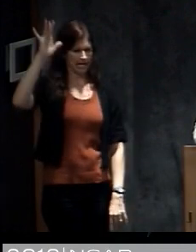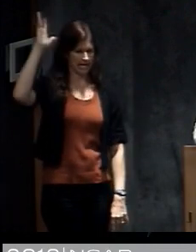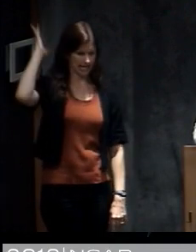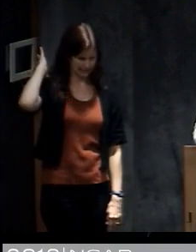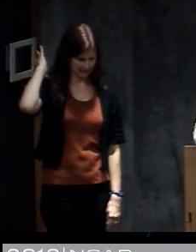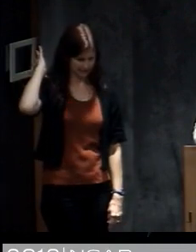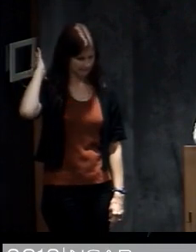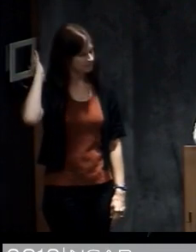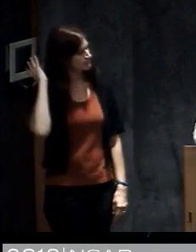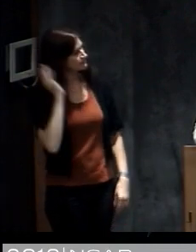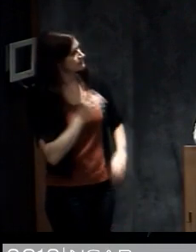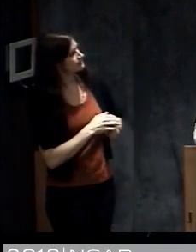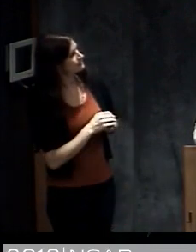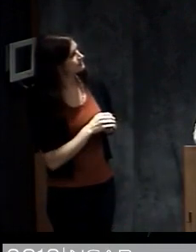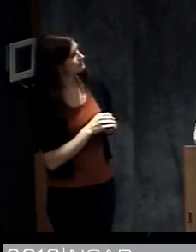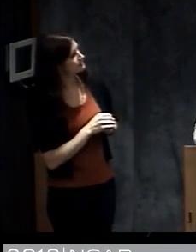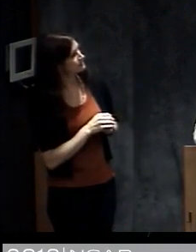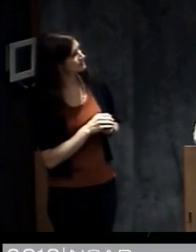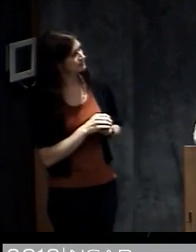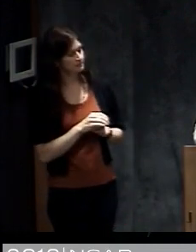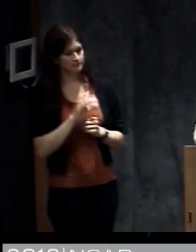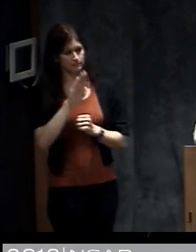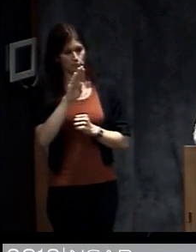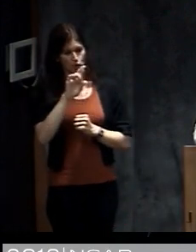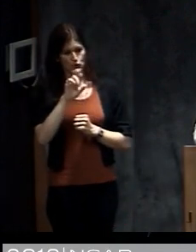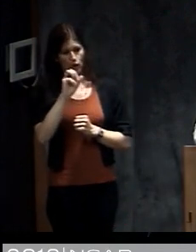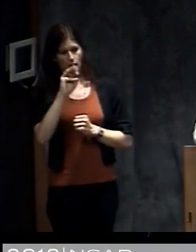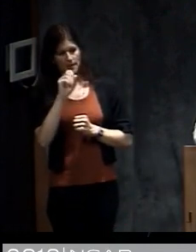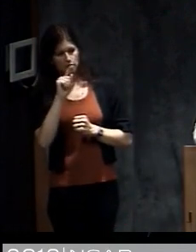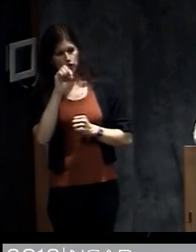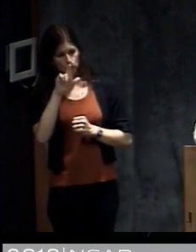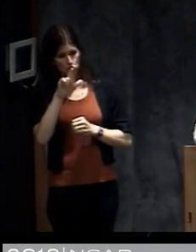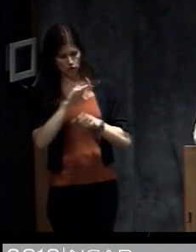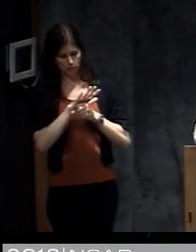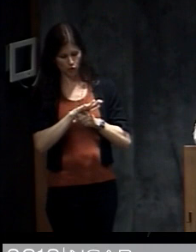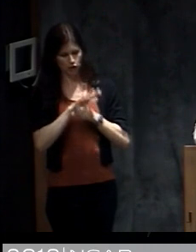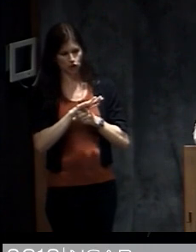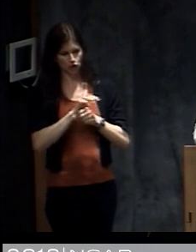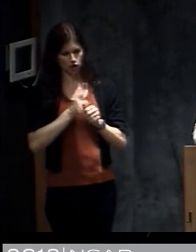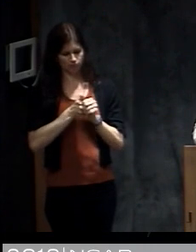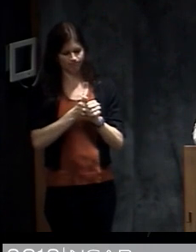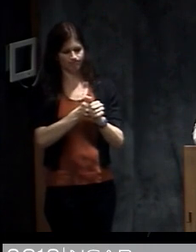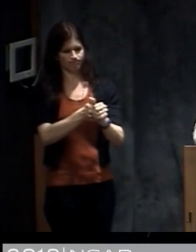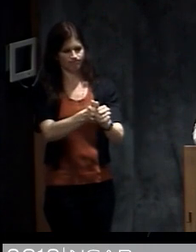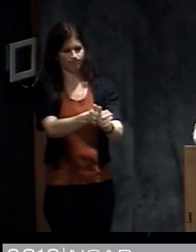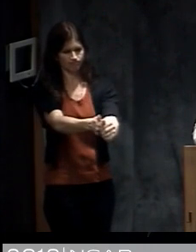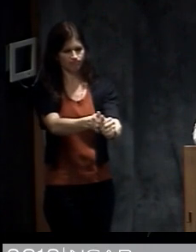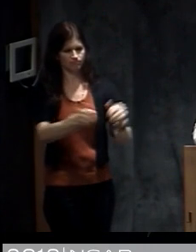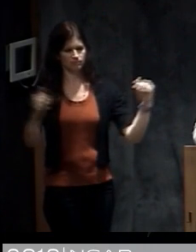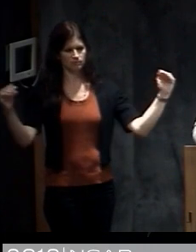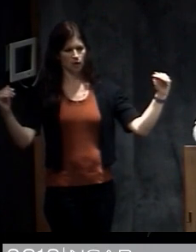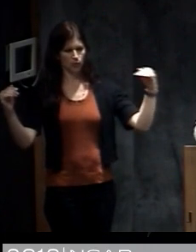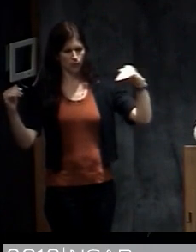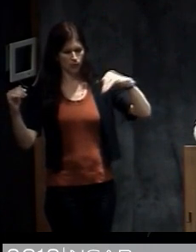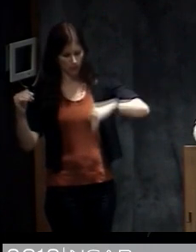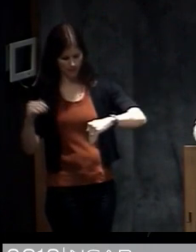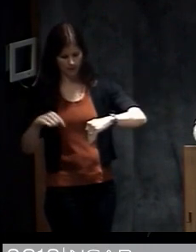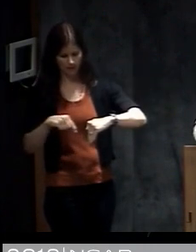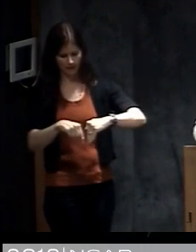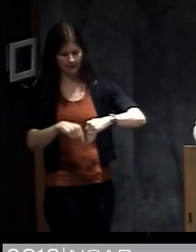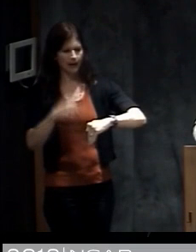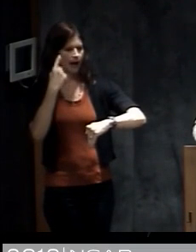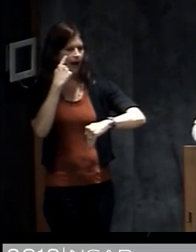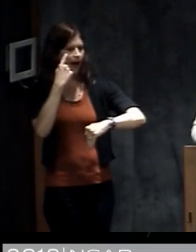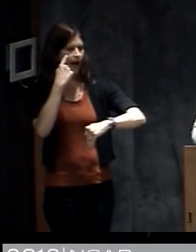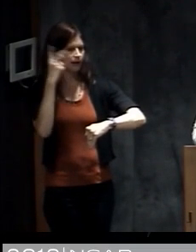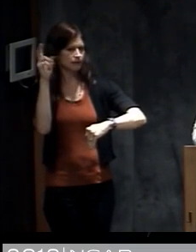This is a from barometer pressure tracing that's shown in the same article. And you can see the pressure drop as the eye of the hurricane approaches.